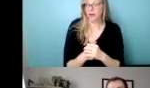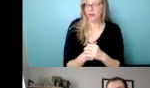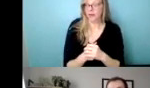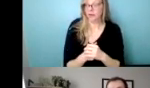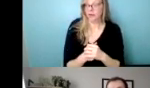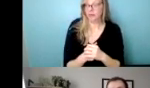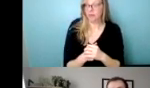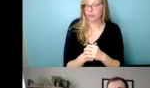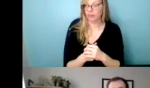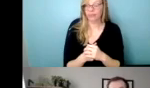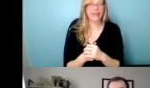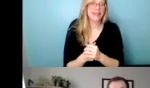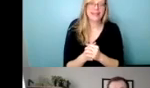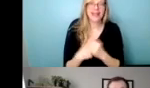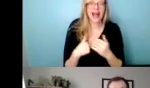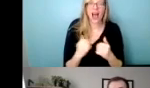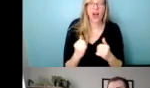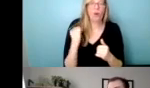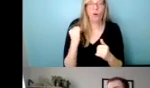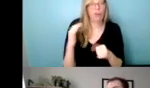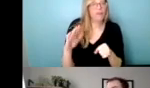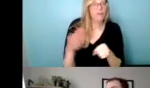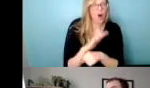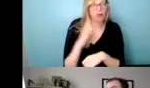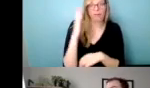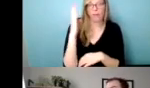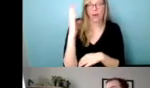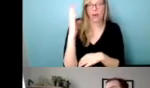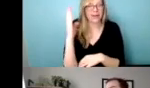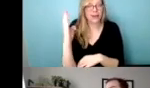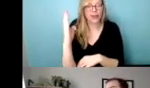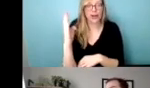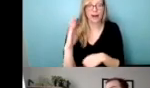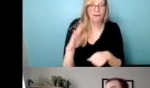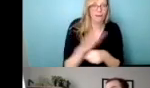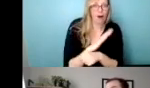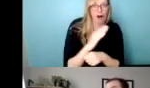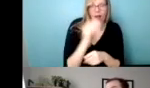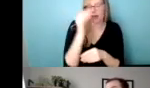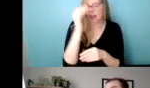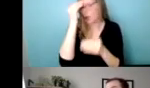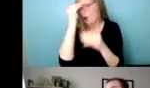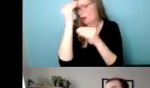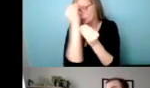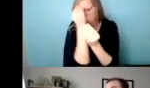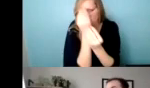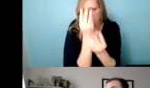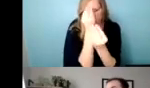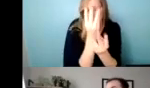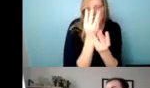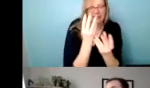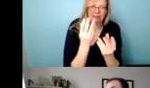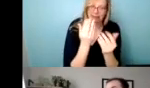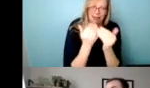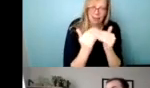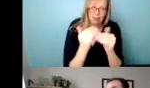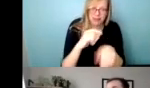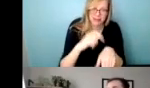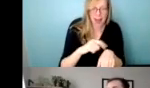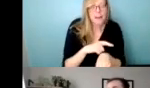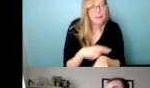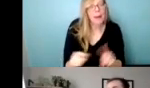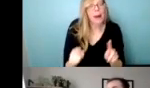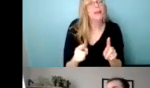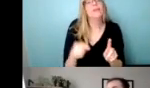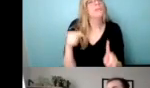give, yeah, the full kind of presentation because we can't do that or full knowledge and the time that we have, but just sort of a smattering of ideas to think about